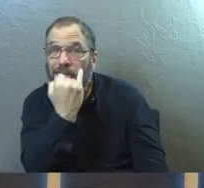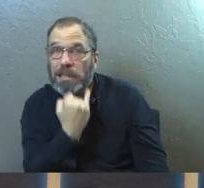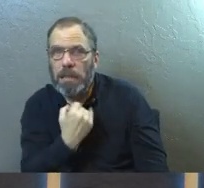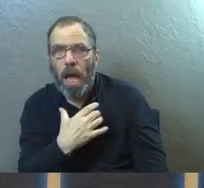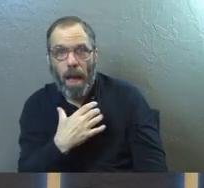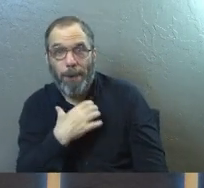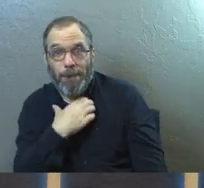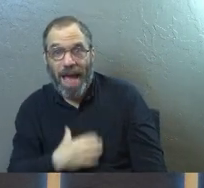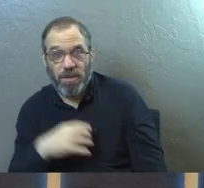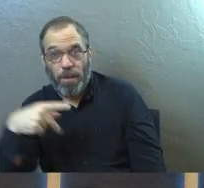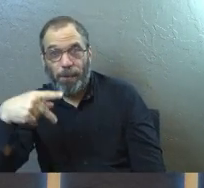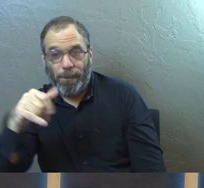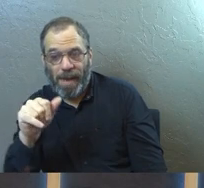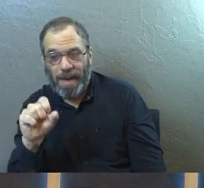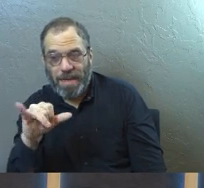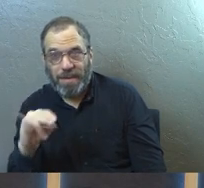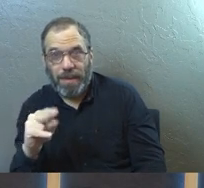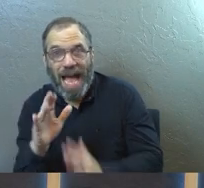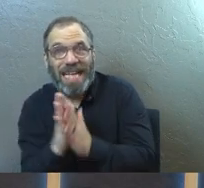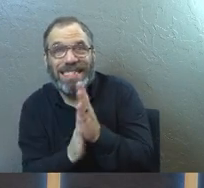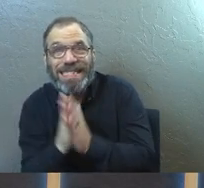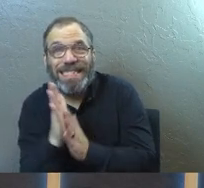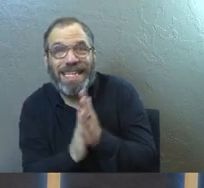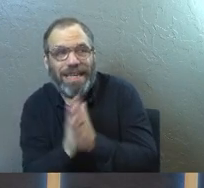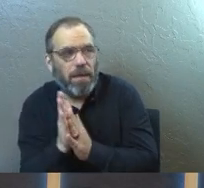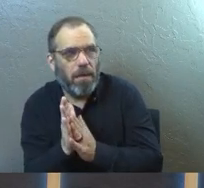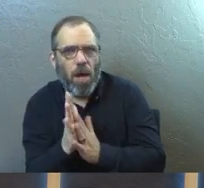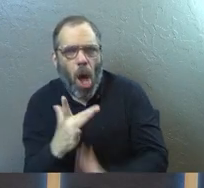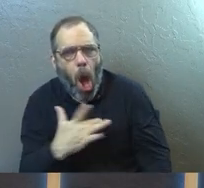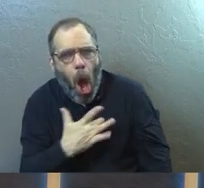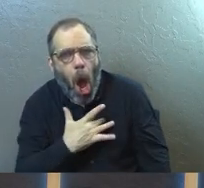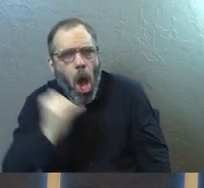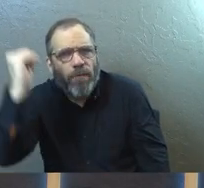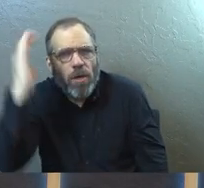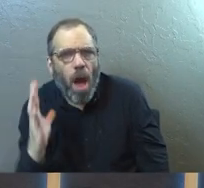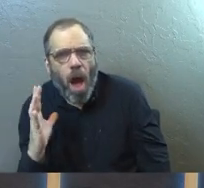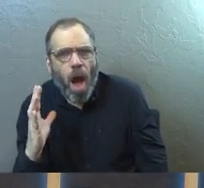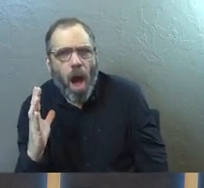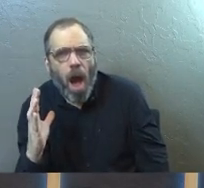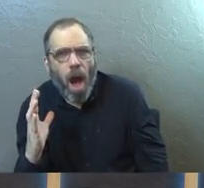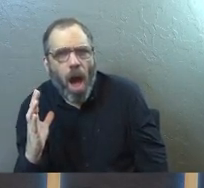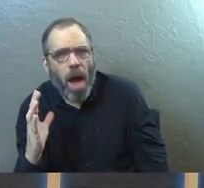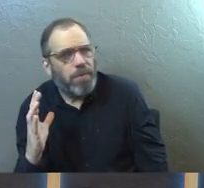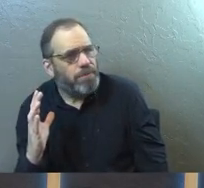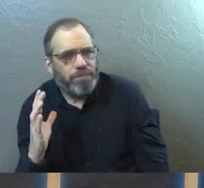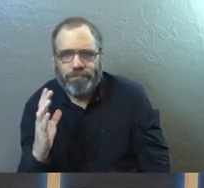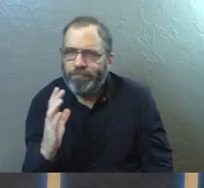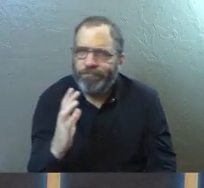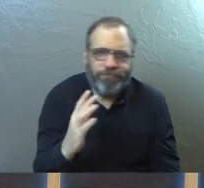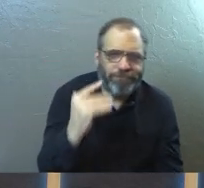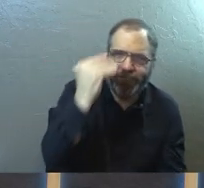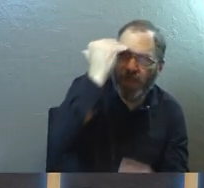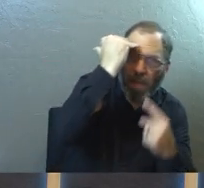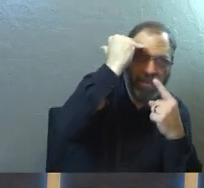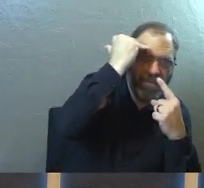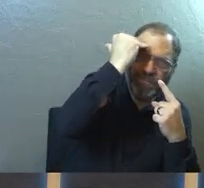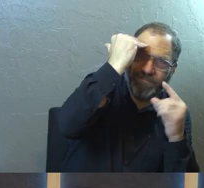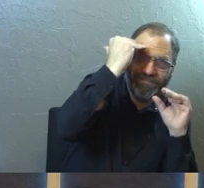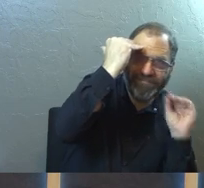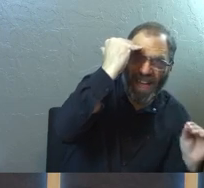passion, they had zeal, they had heart for God, but they did not have knowledge.